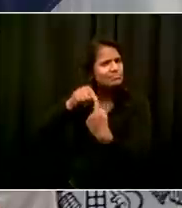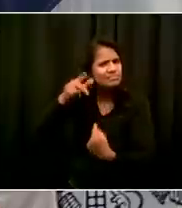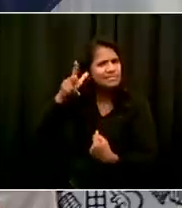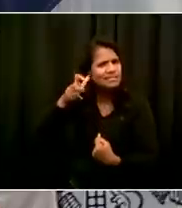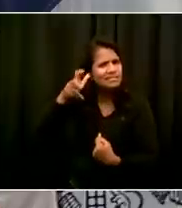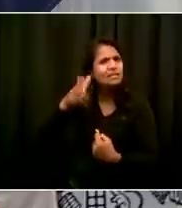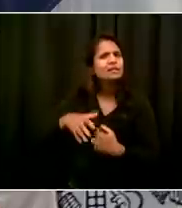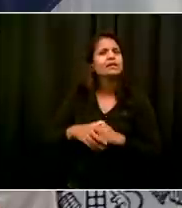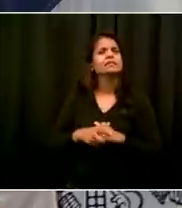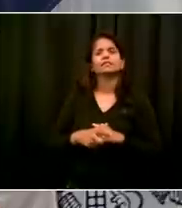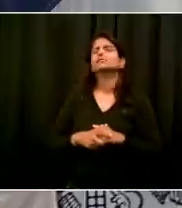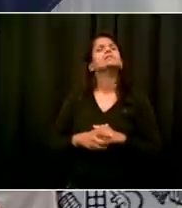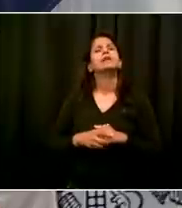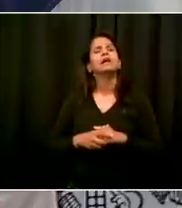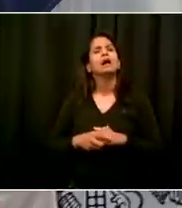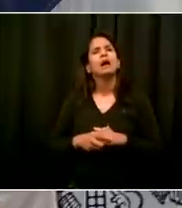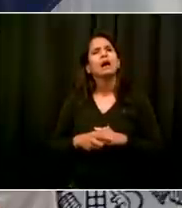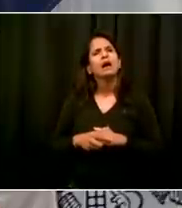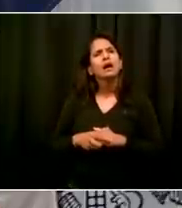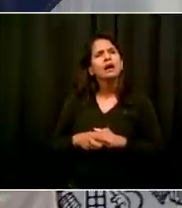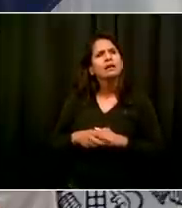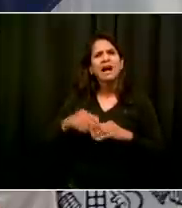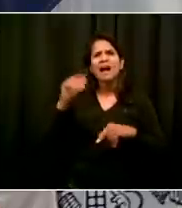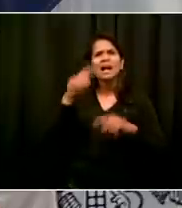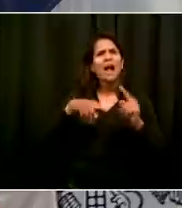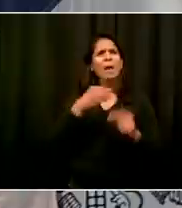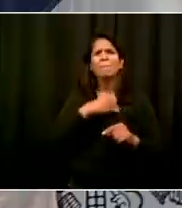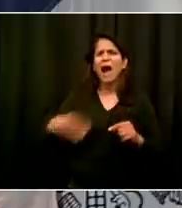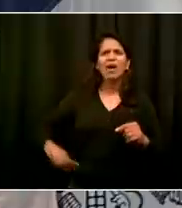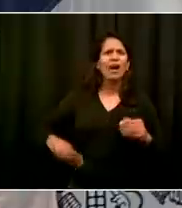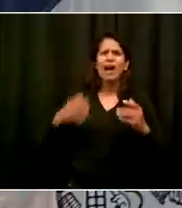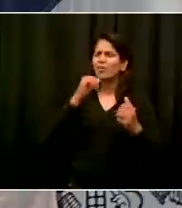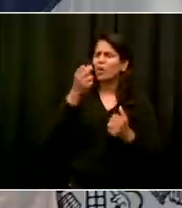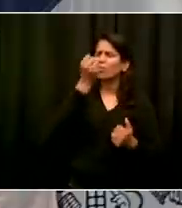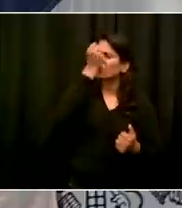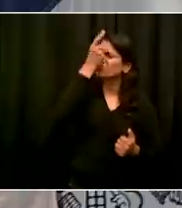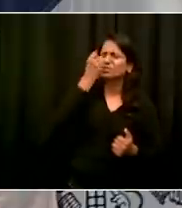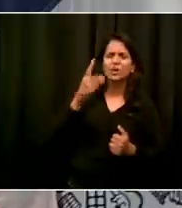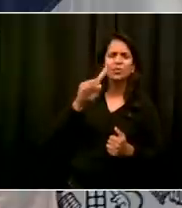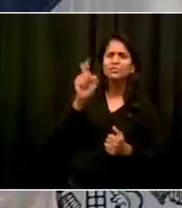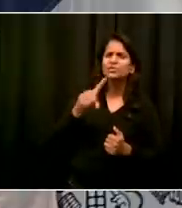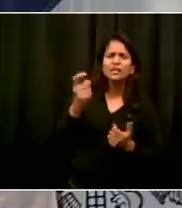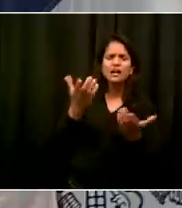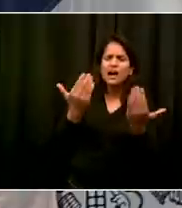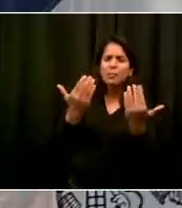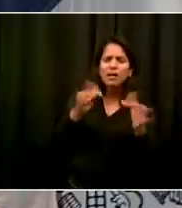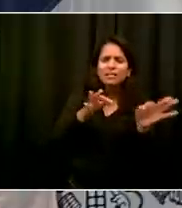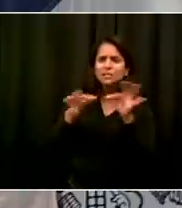Well, Abu, give me a little more there. When you, help me understand what you mean about how prepared are we?